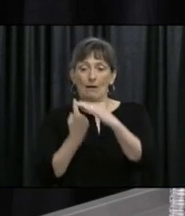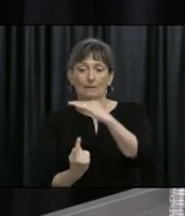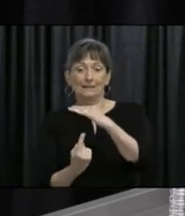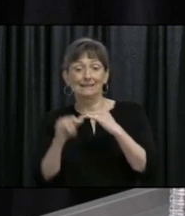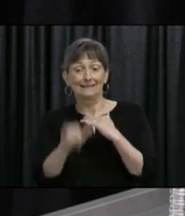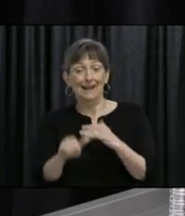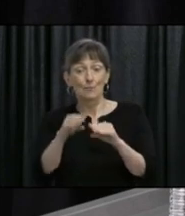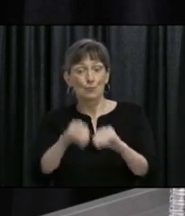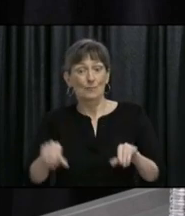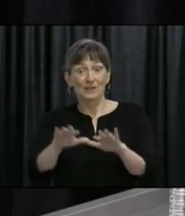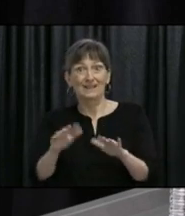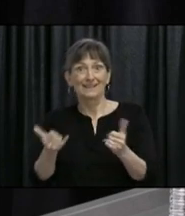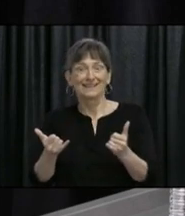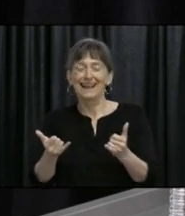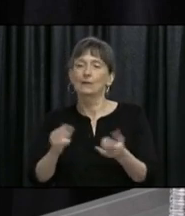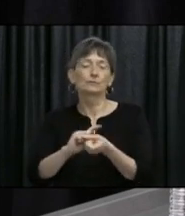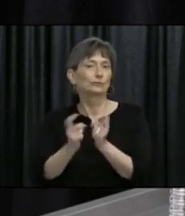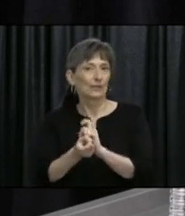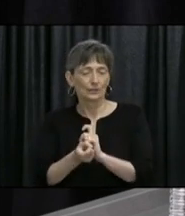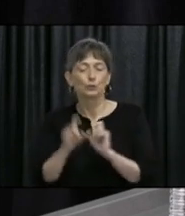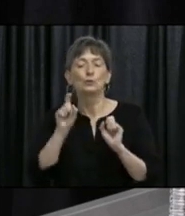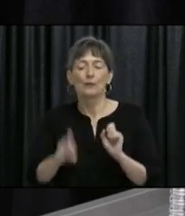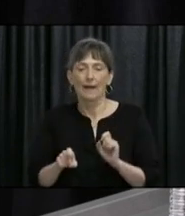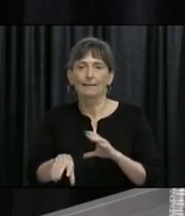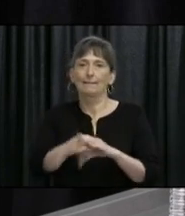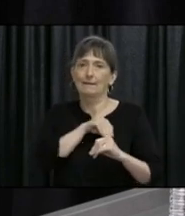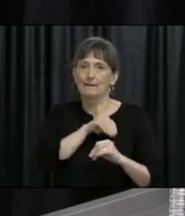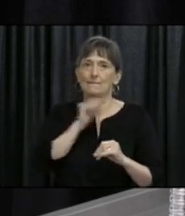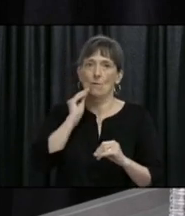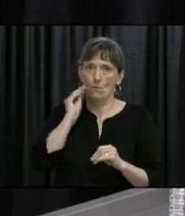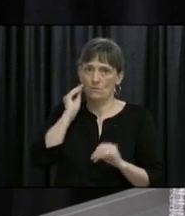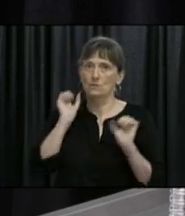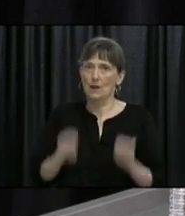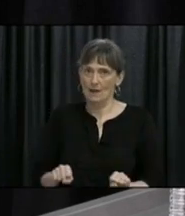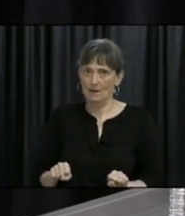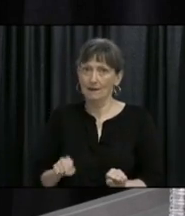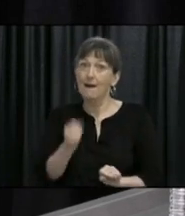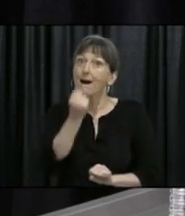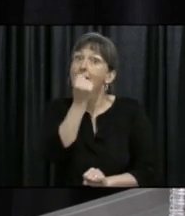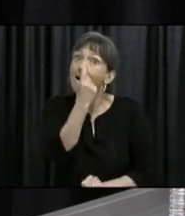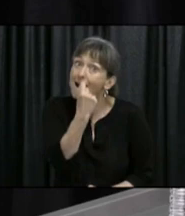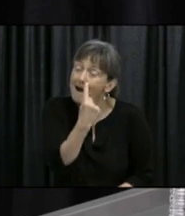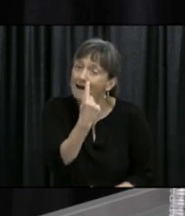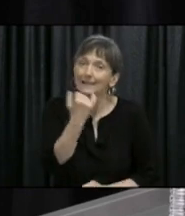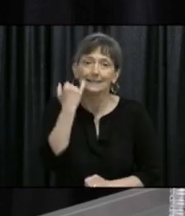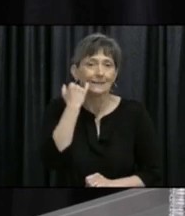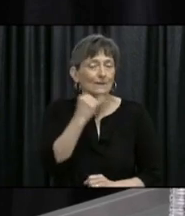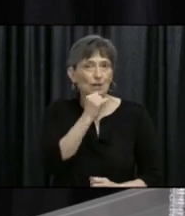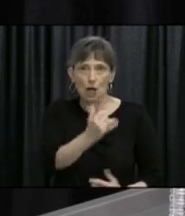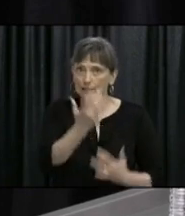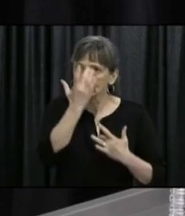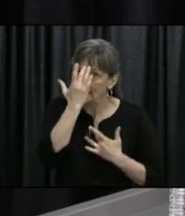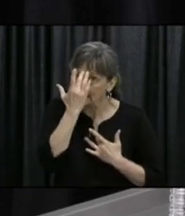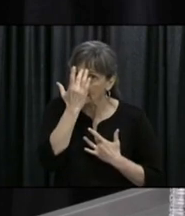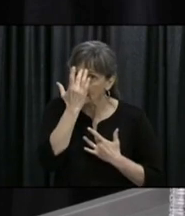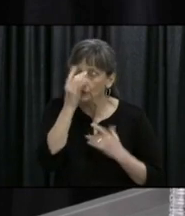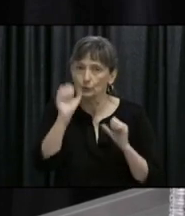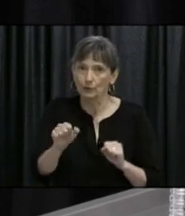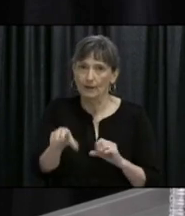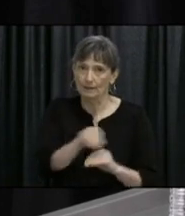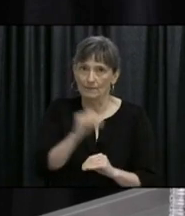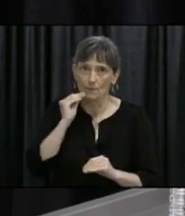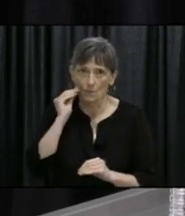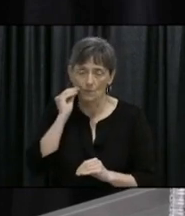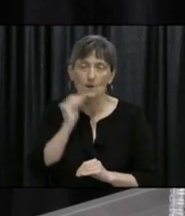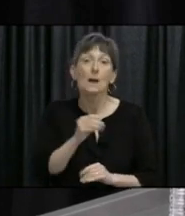upon return to the province, provided they are not symptomatic and are not coming from a facility involved in an